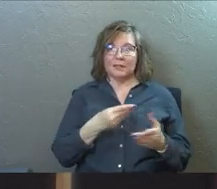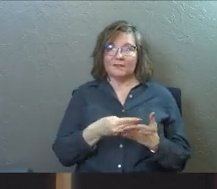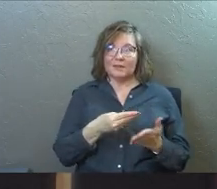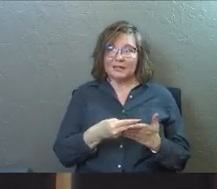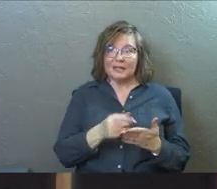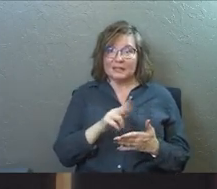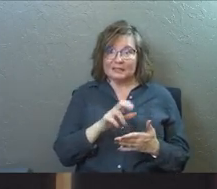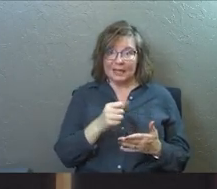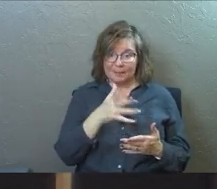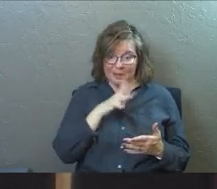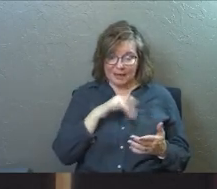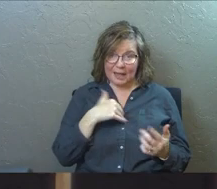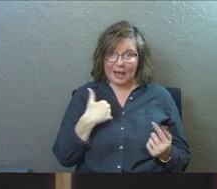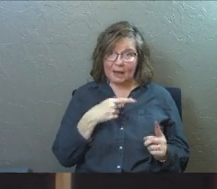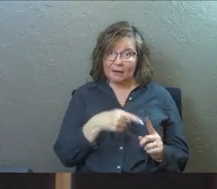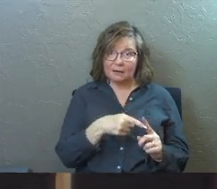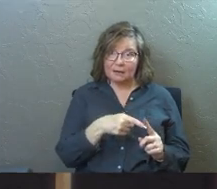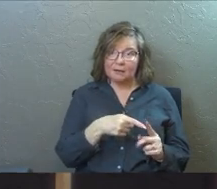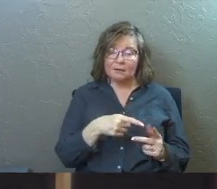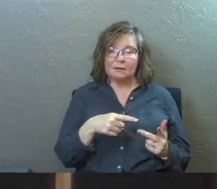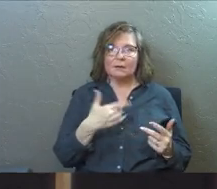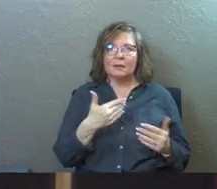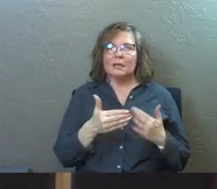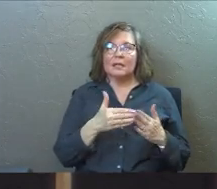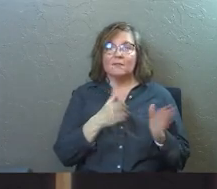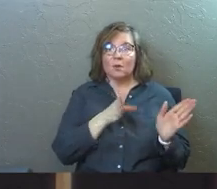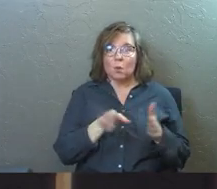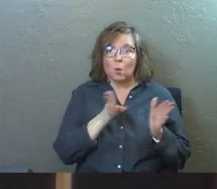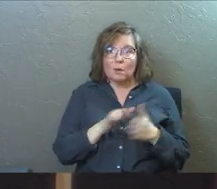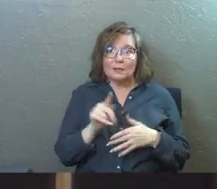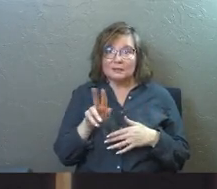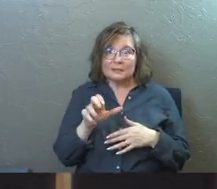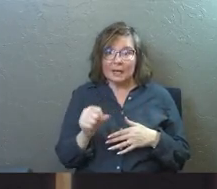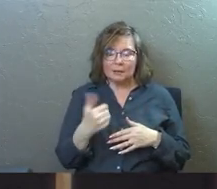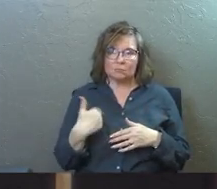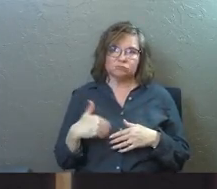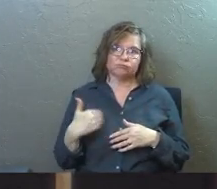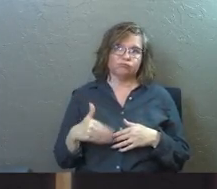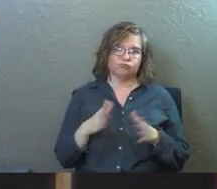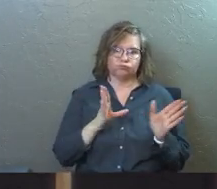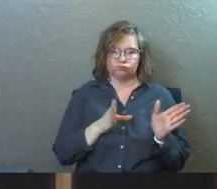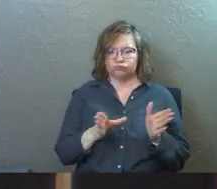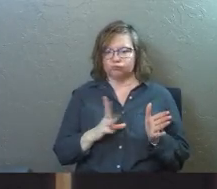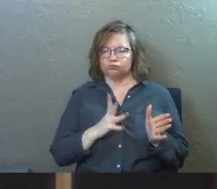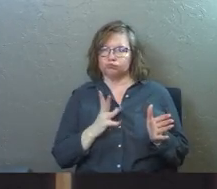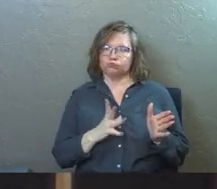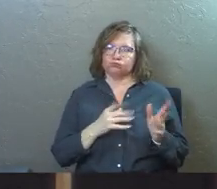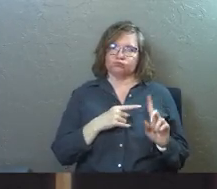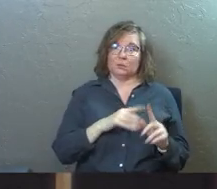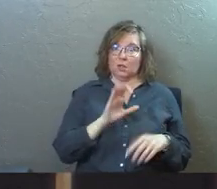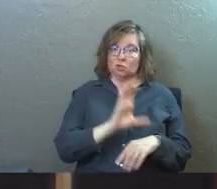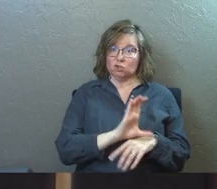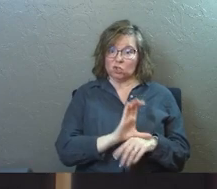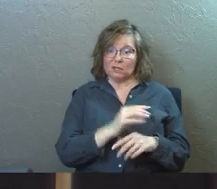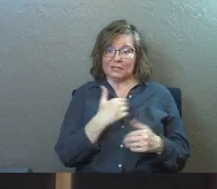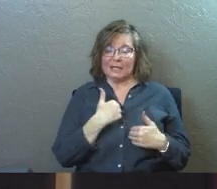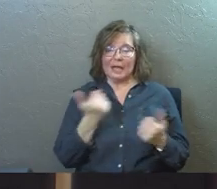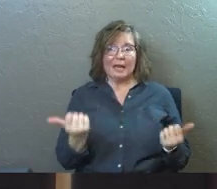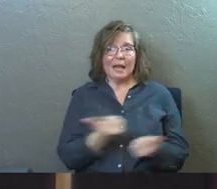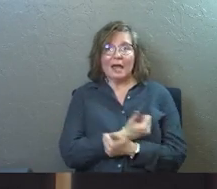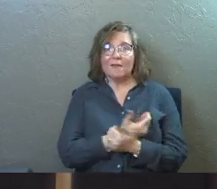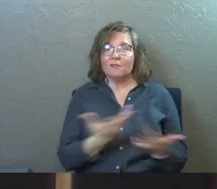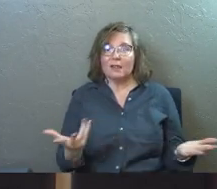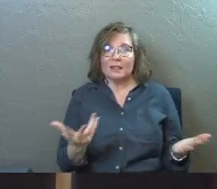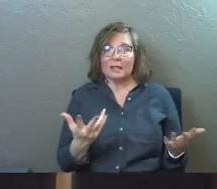financial status that a man like that had in my life, even the organizational status that he had in that church. He had